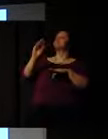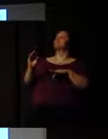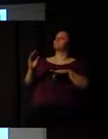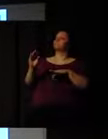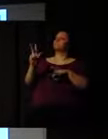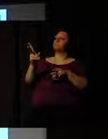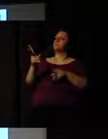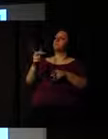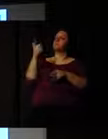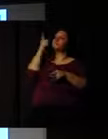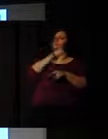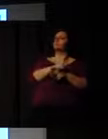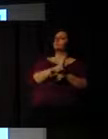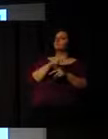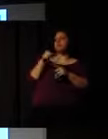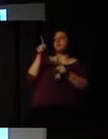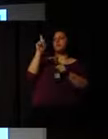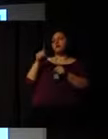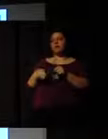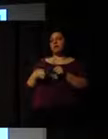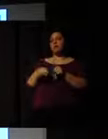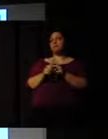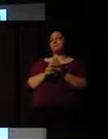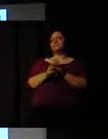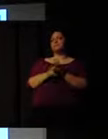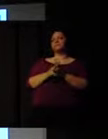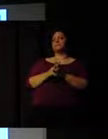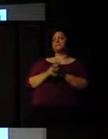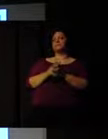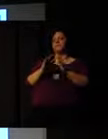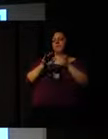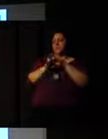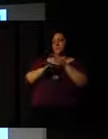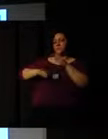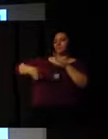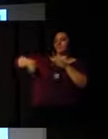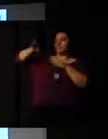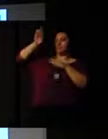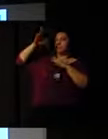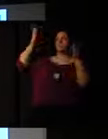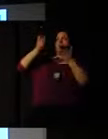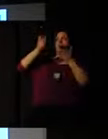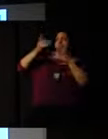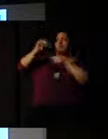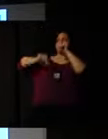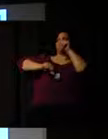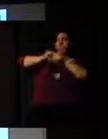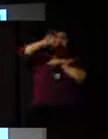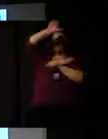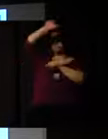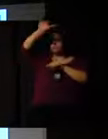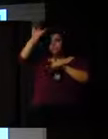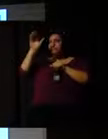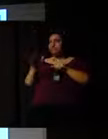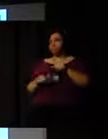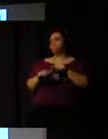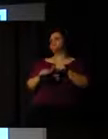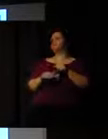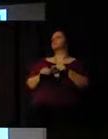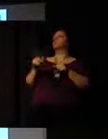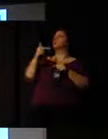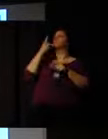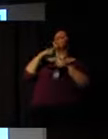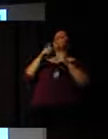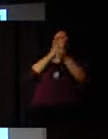approach. Let's look at the bottom-up approach of volunteers. I spoke about unemployed youth, and I'm sure that in Brazil